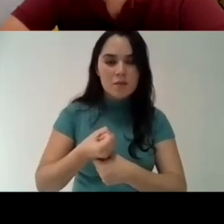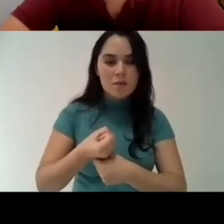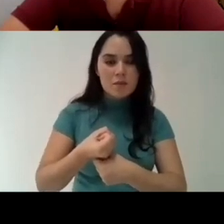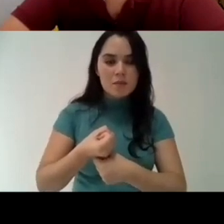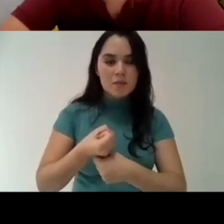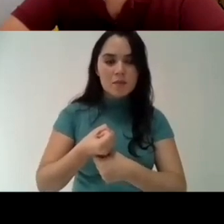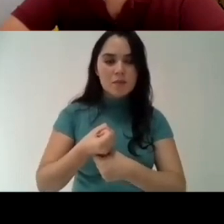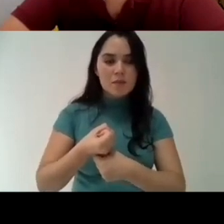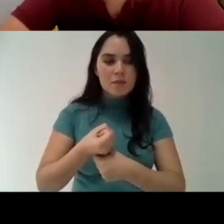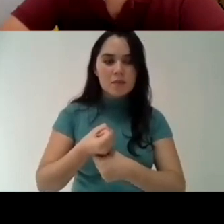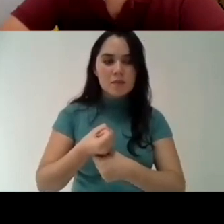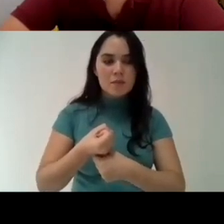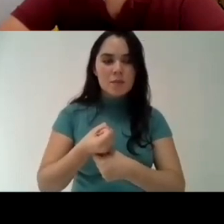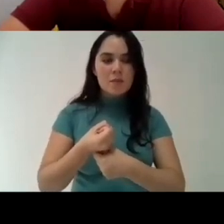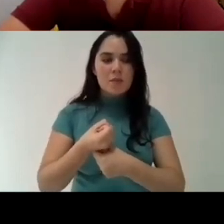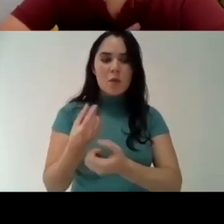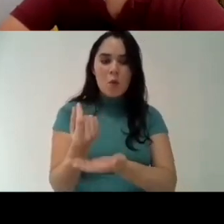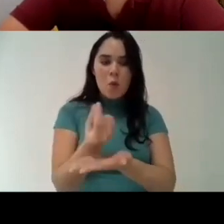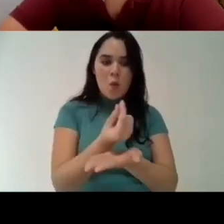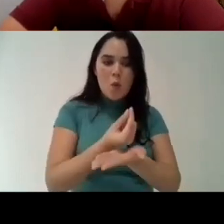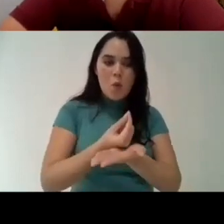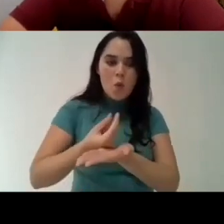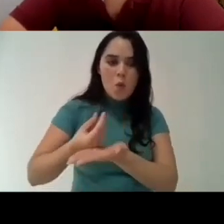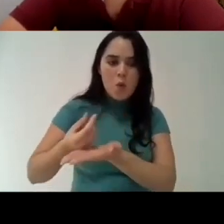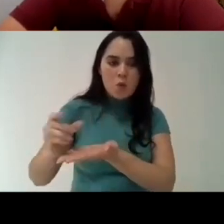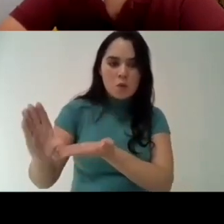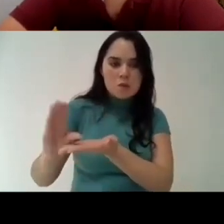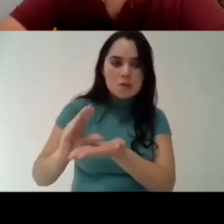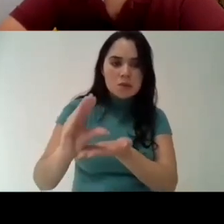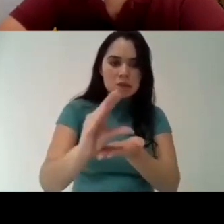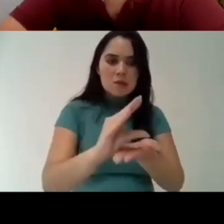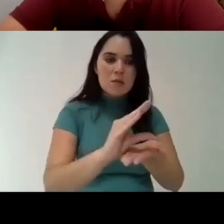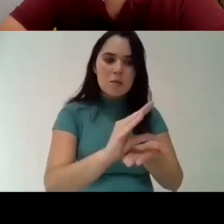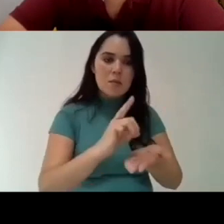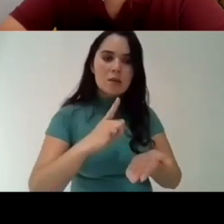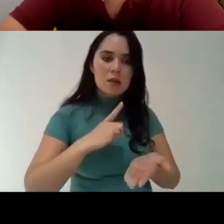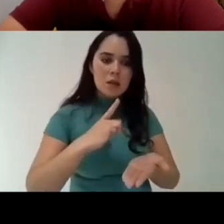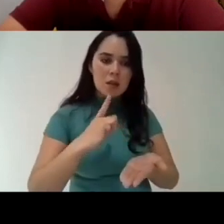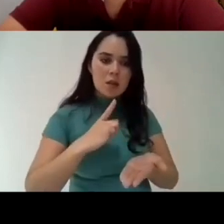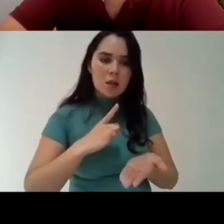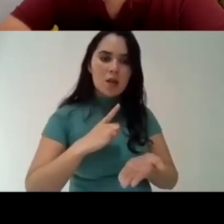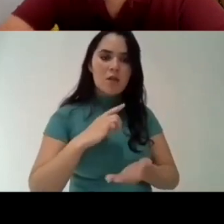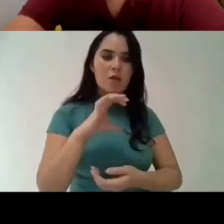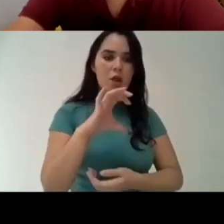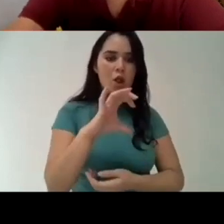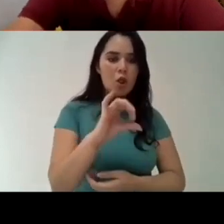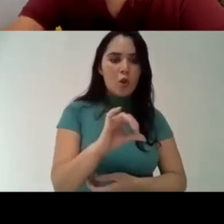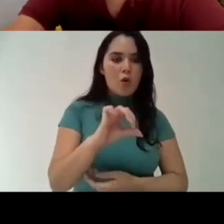this uh system so a disassembling of the system